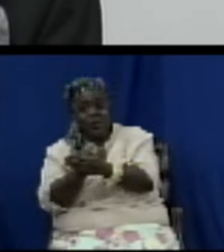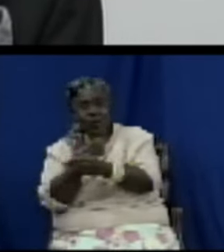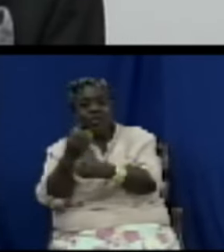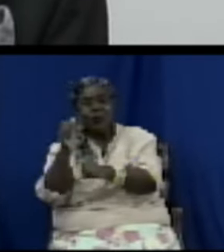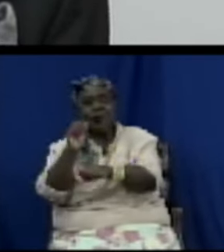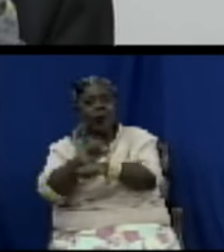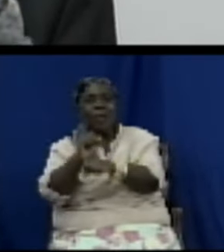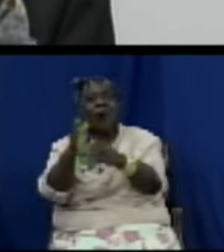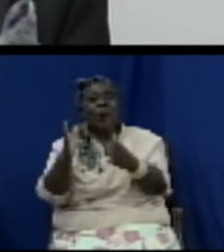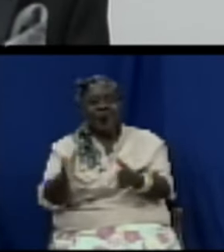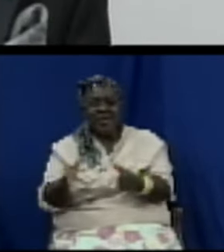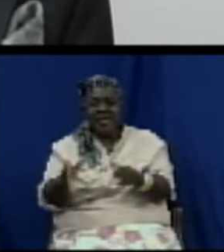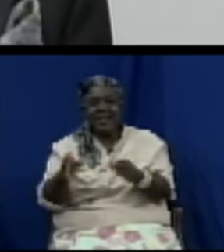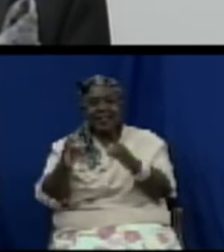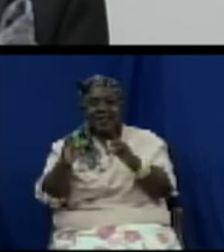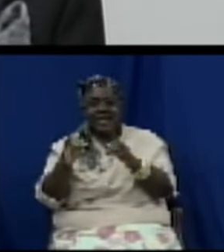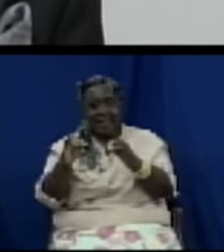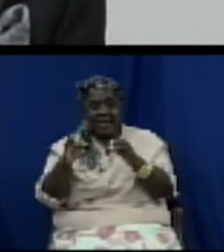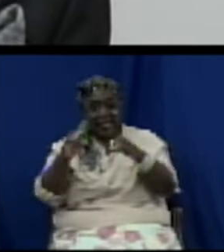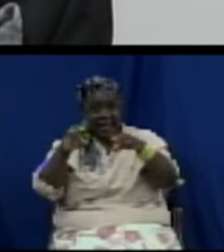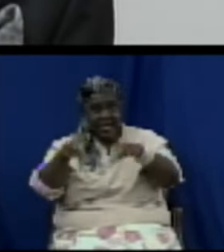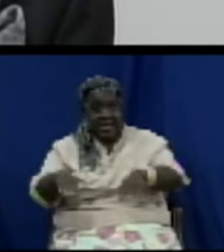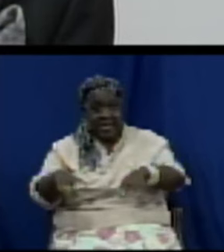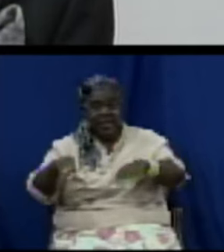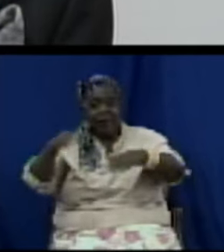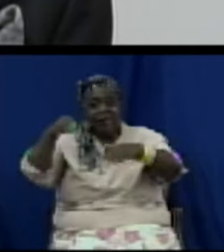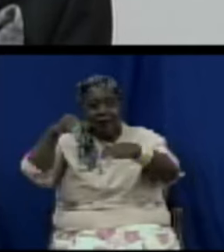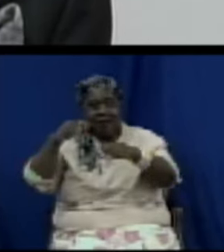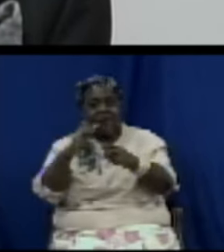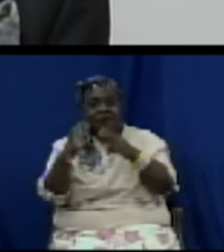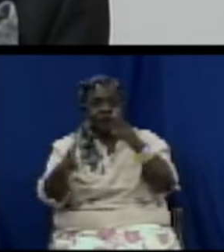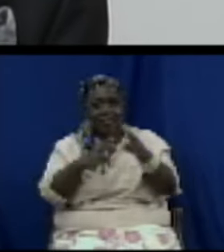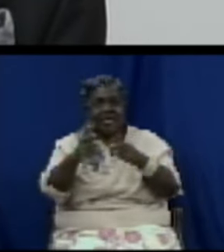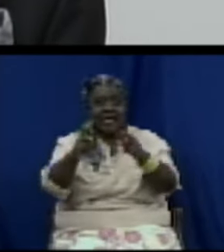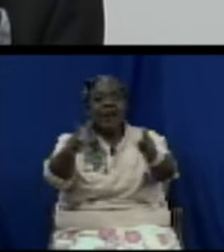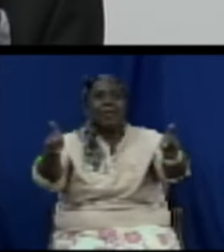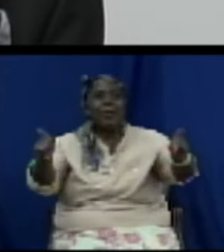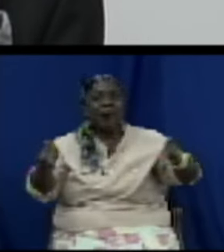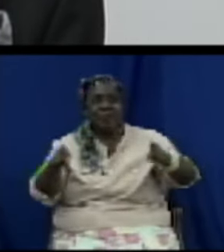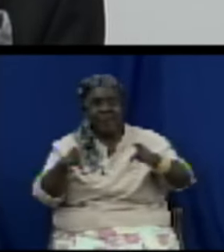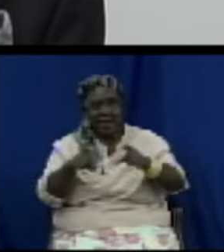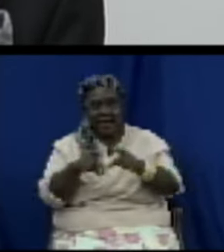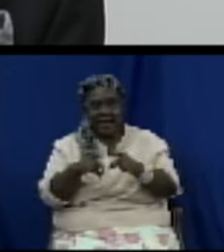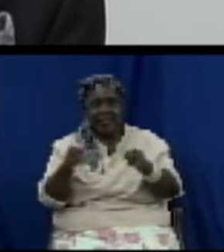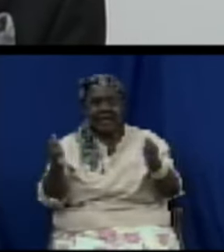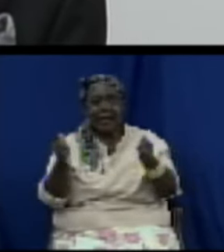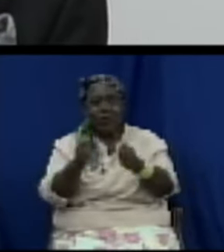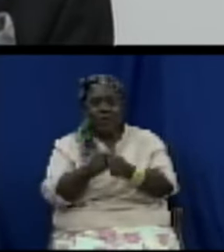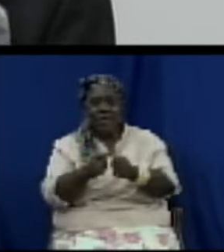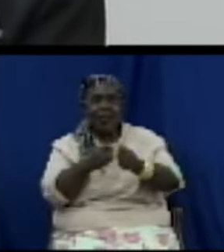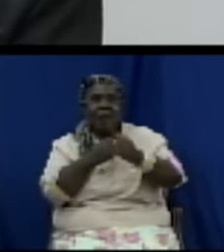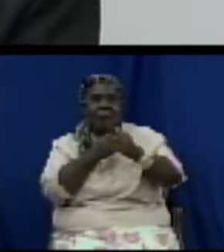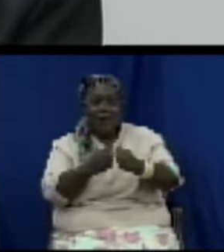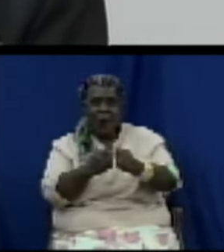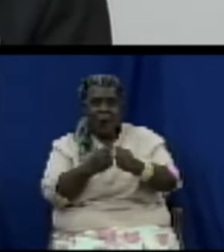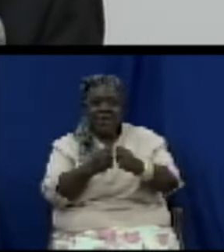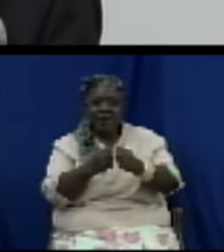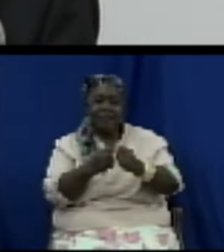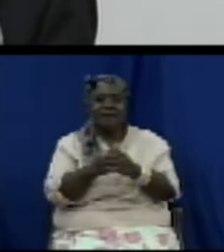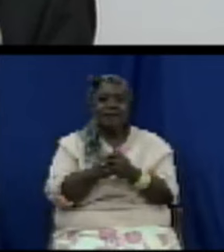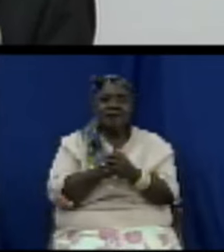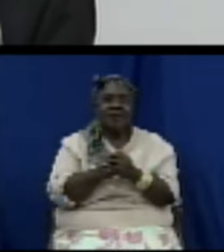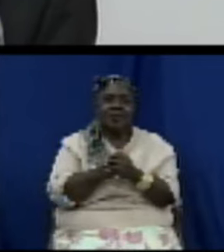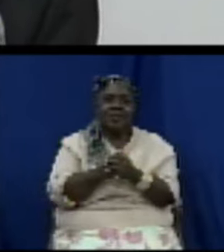framework contained in this bill additionally Madam Speaker the